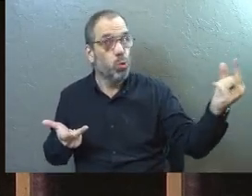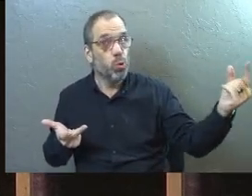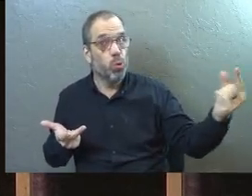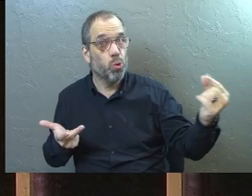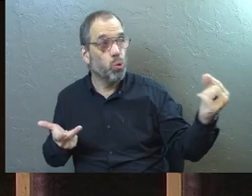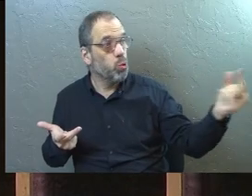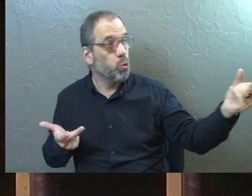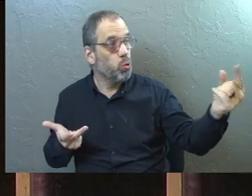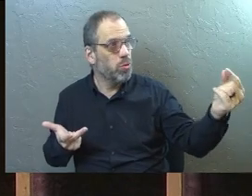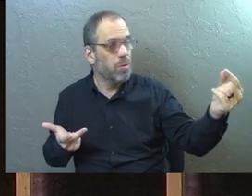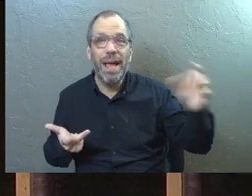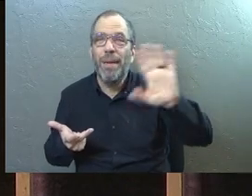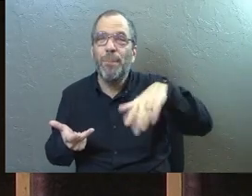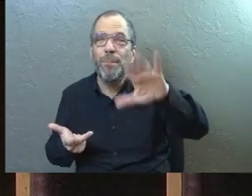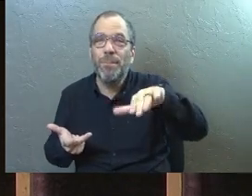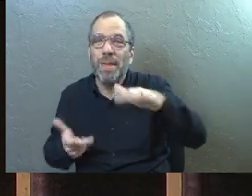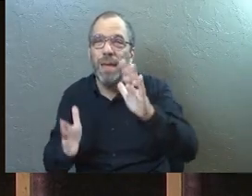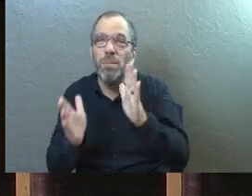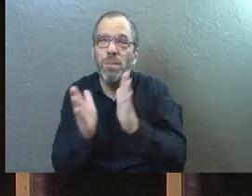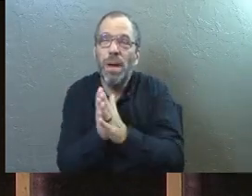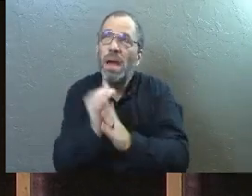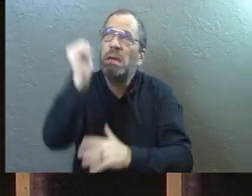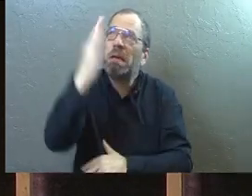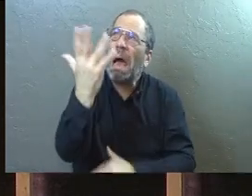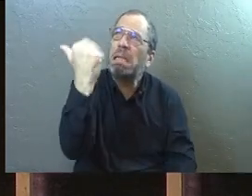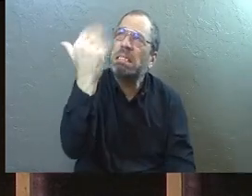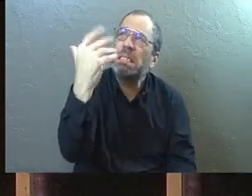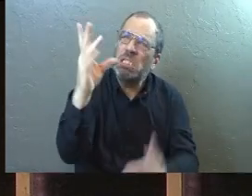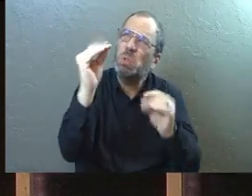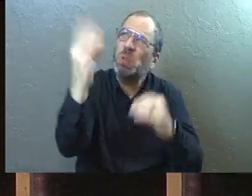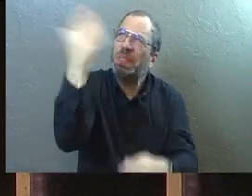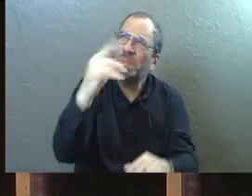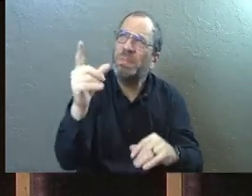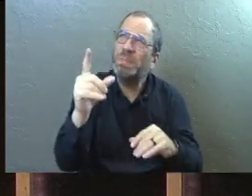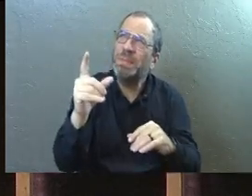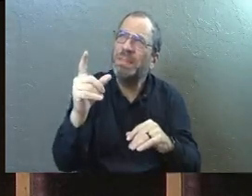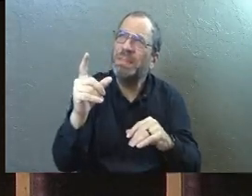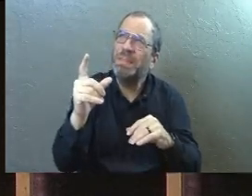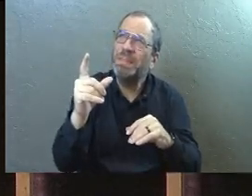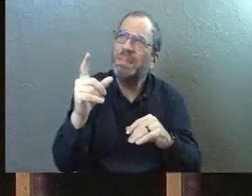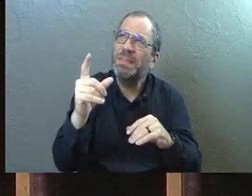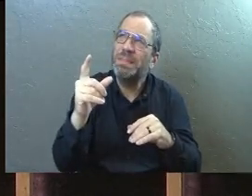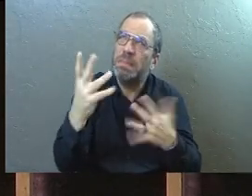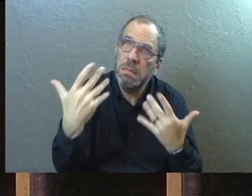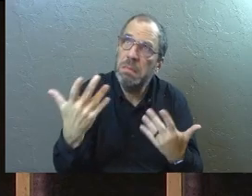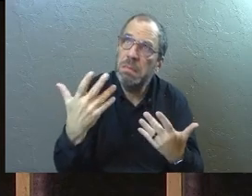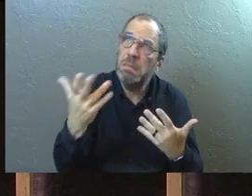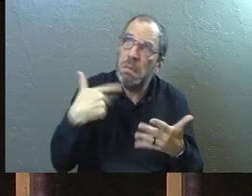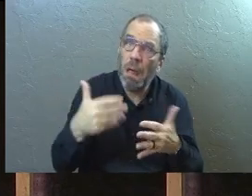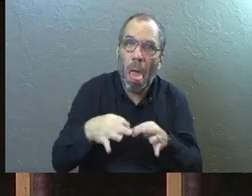Have you ever prayed for God to do something and to show up and God delayed?